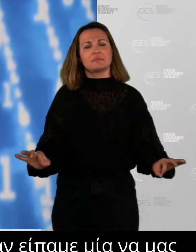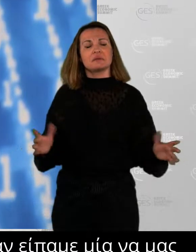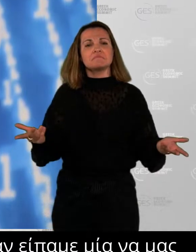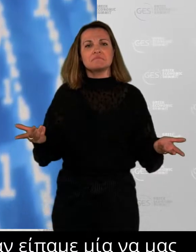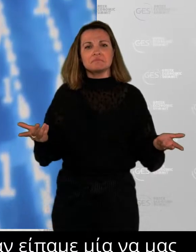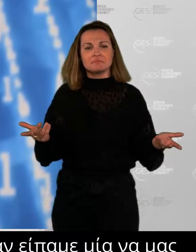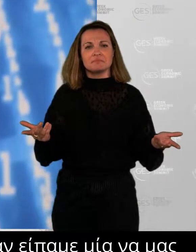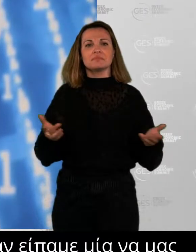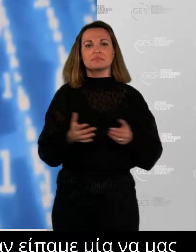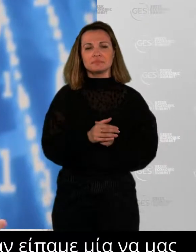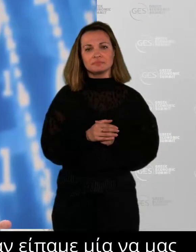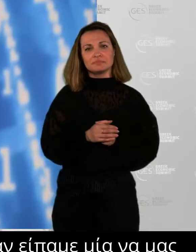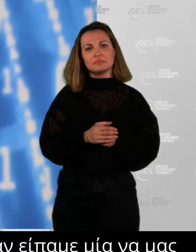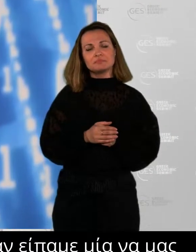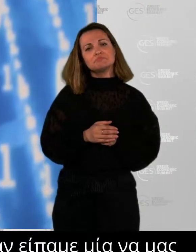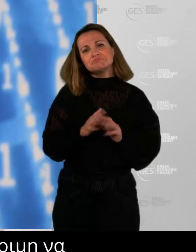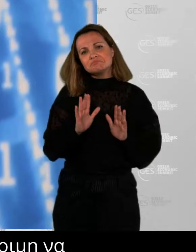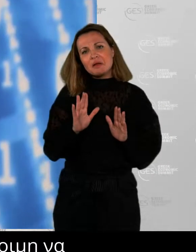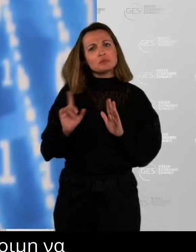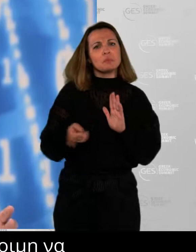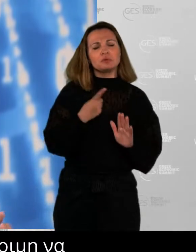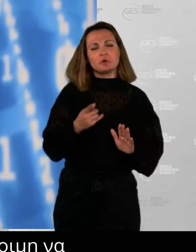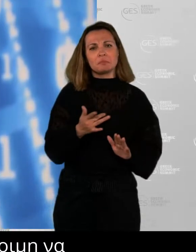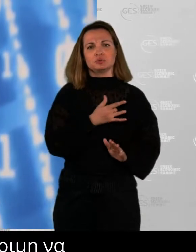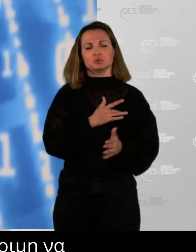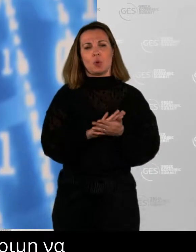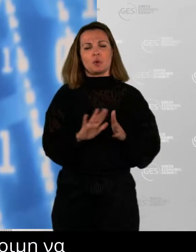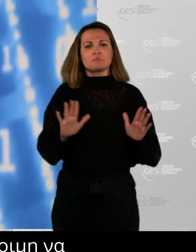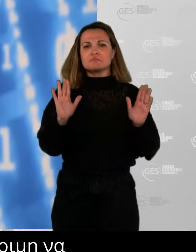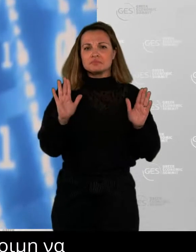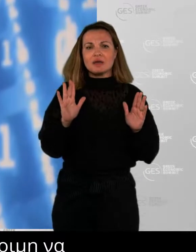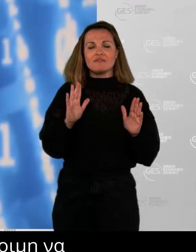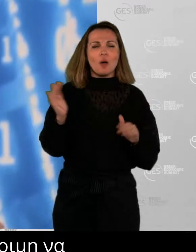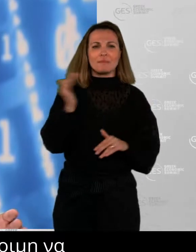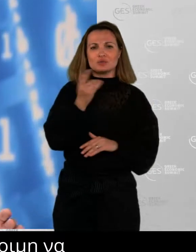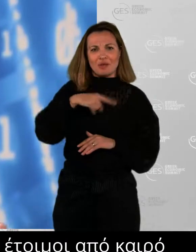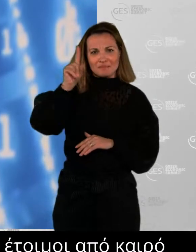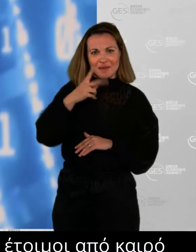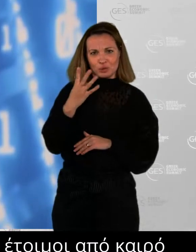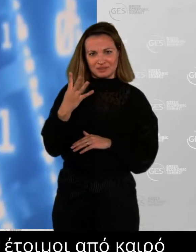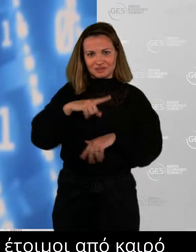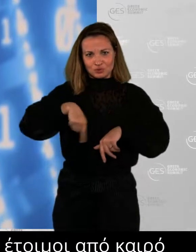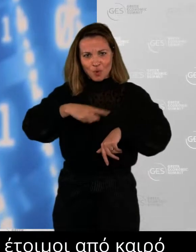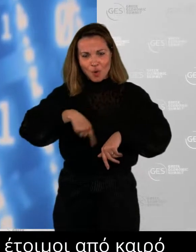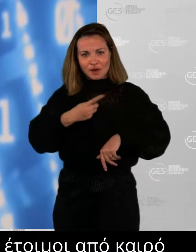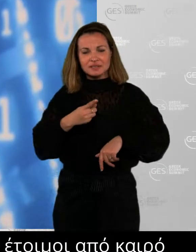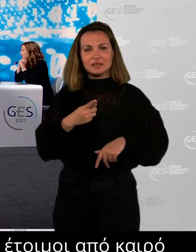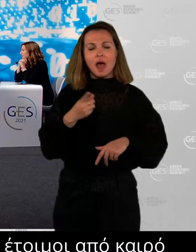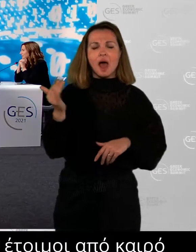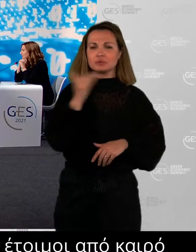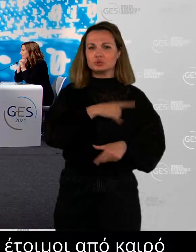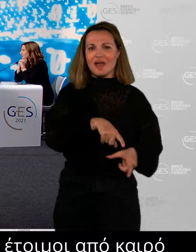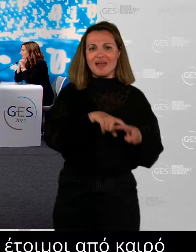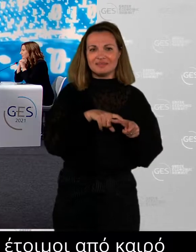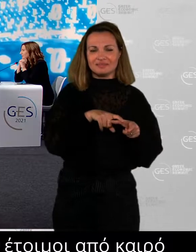well, the fact that, you know, within 24 hours, for example, our company switched into fully remote without kind of any kind of impact on business